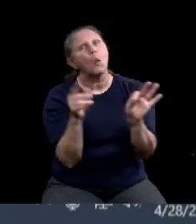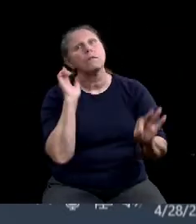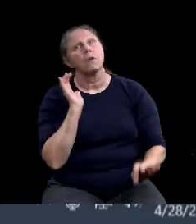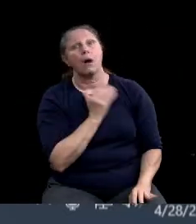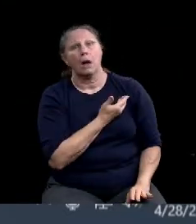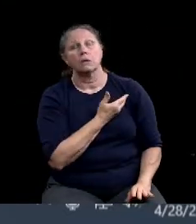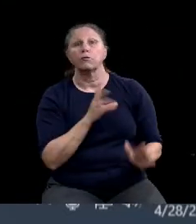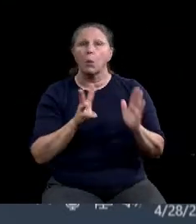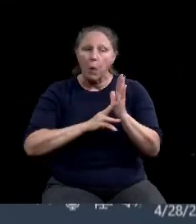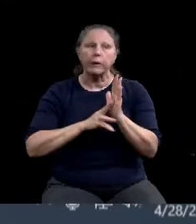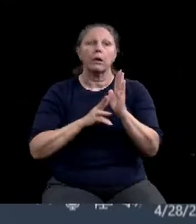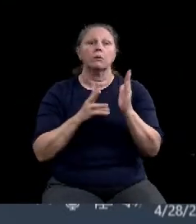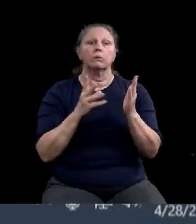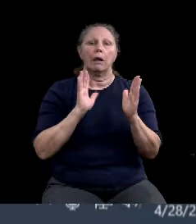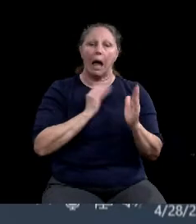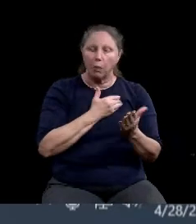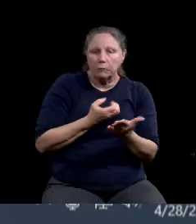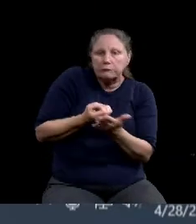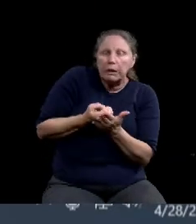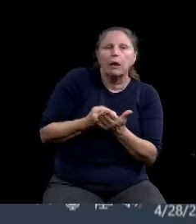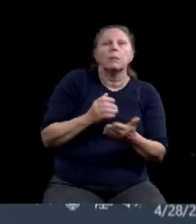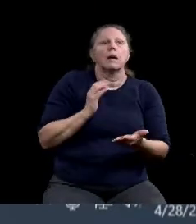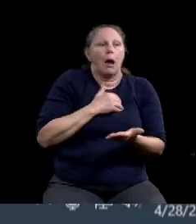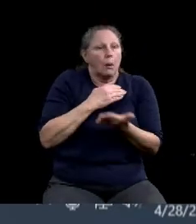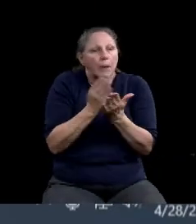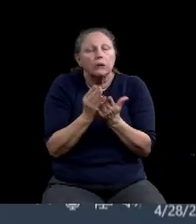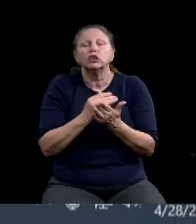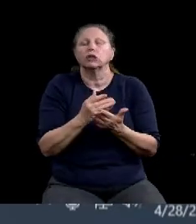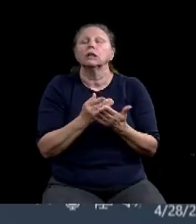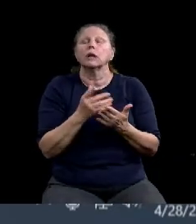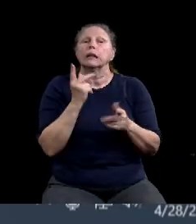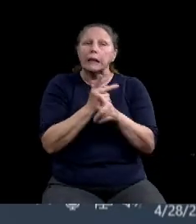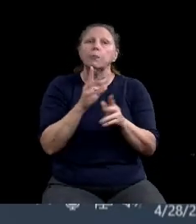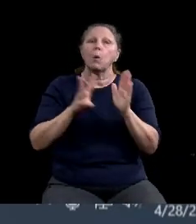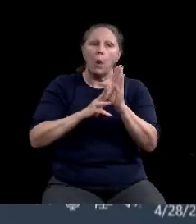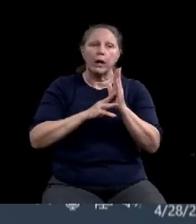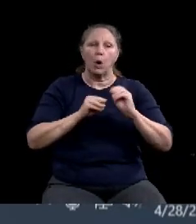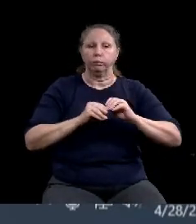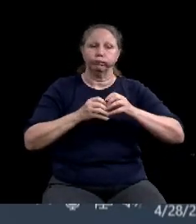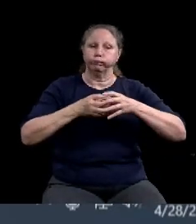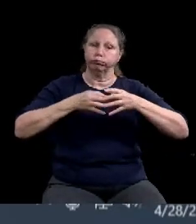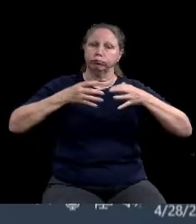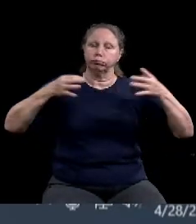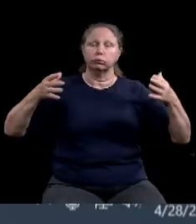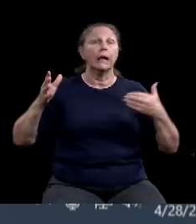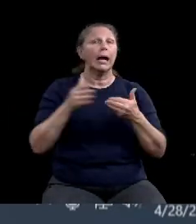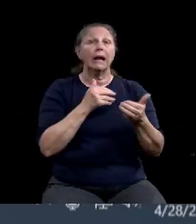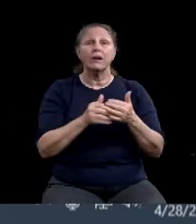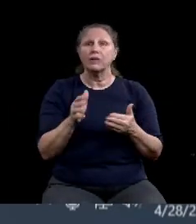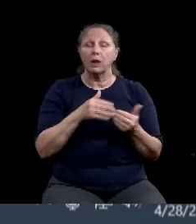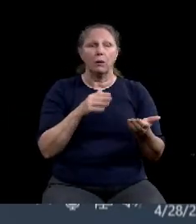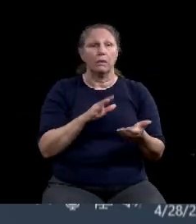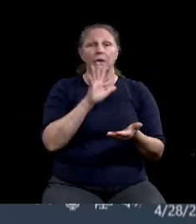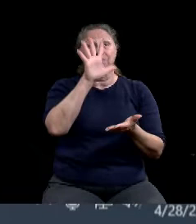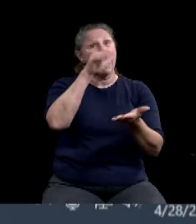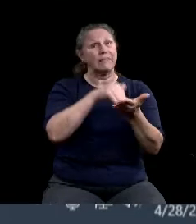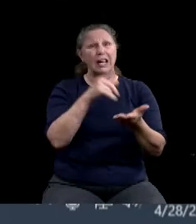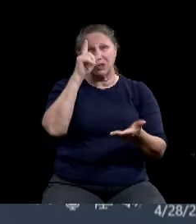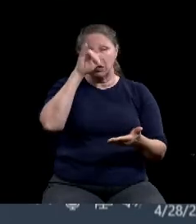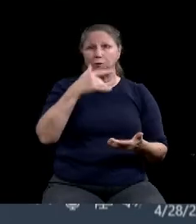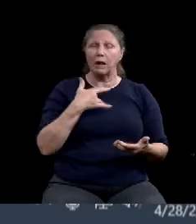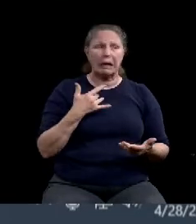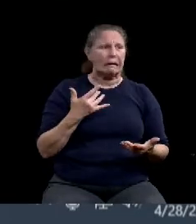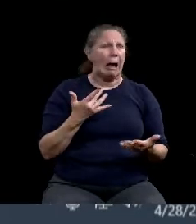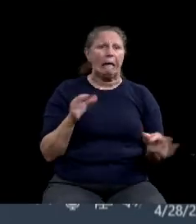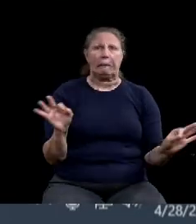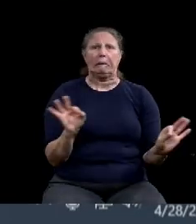Waco. And even though this 5,000 maybe seems like a small amount, it's not huge, but hopefully it relieves a little bit of the burden as